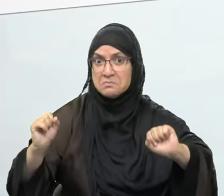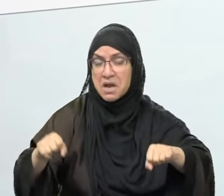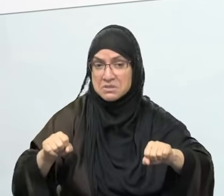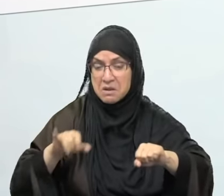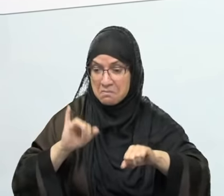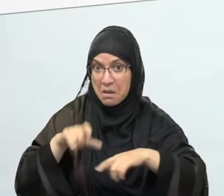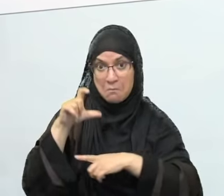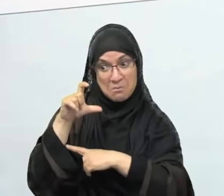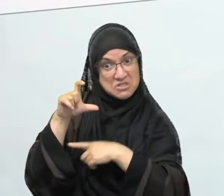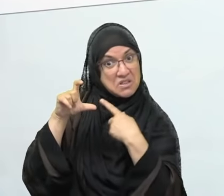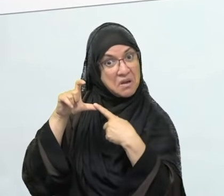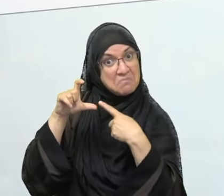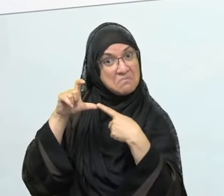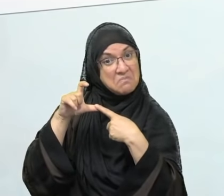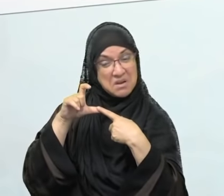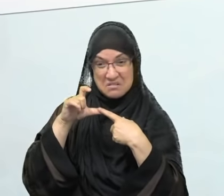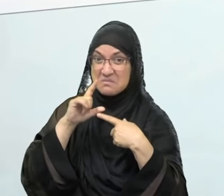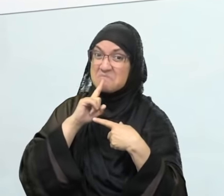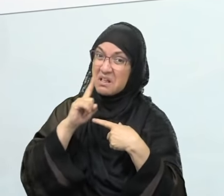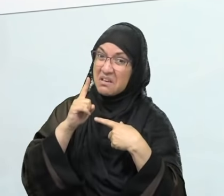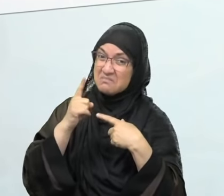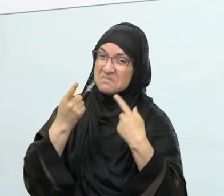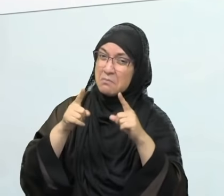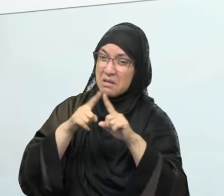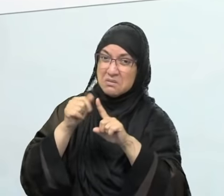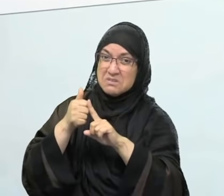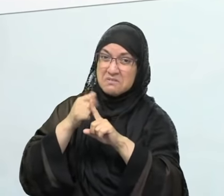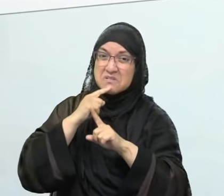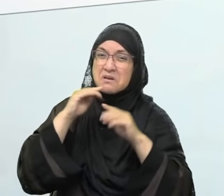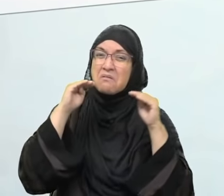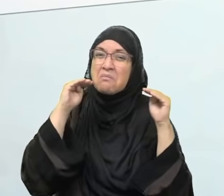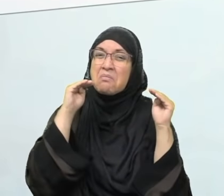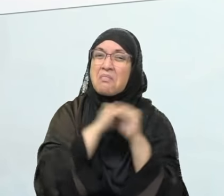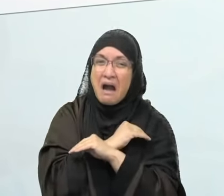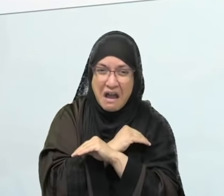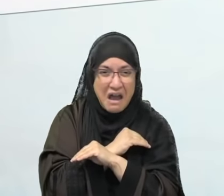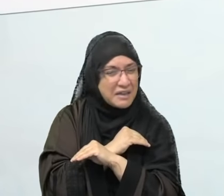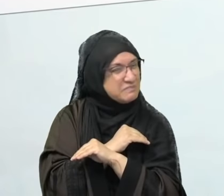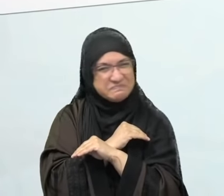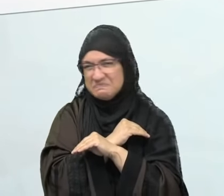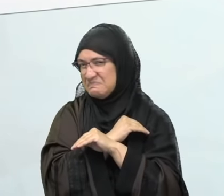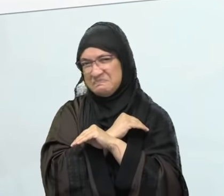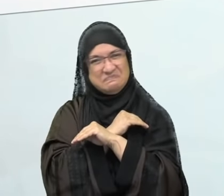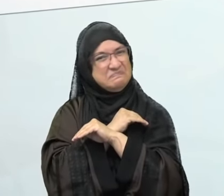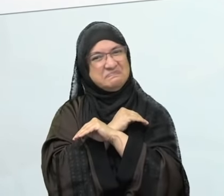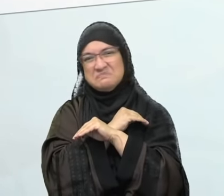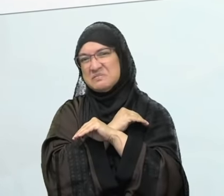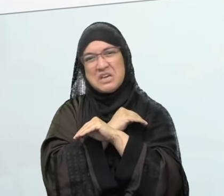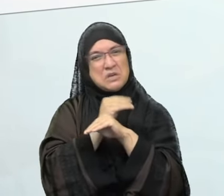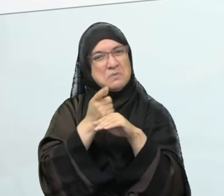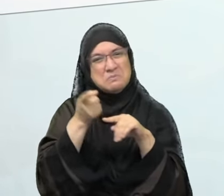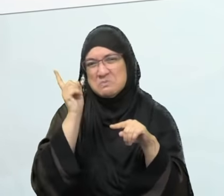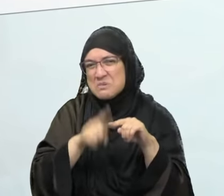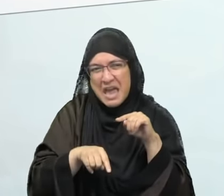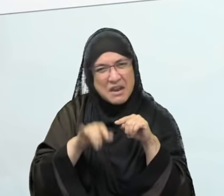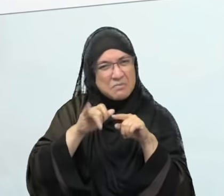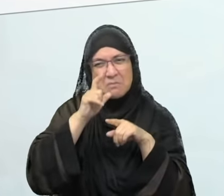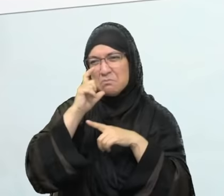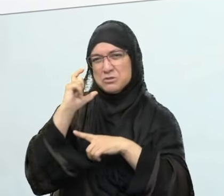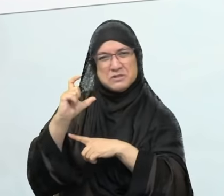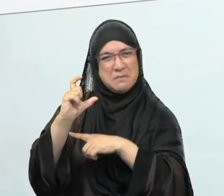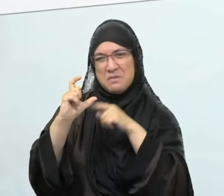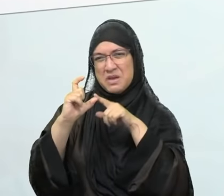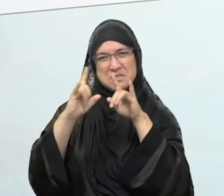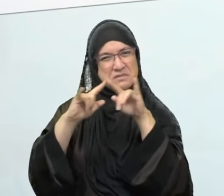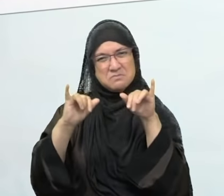The Prophet sallallahu alayhi wa sallam said, no. Now another narration from Umar radiallahu ta'ala anhu, in Ibn Abi Dunya, that's authentically narrated